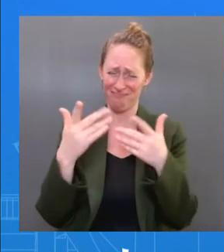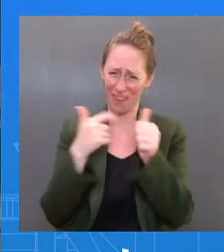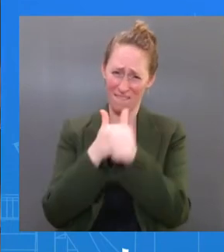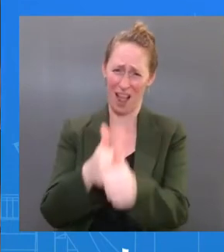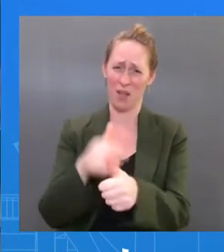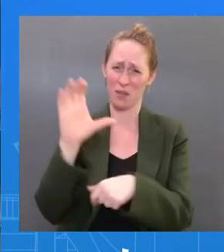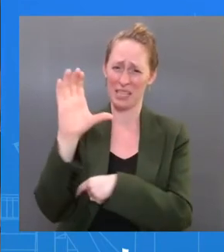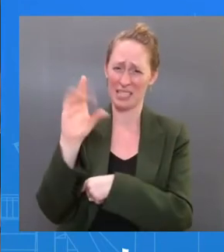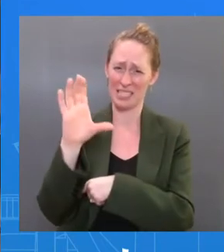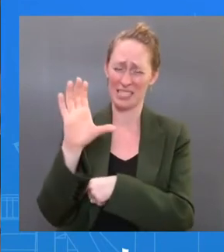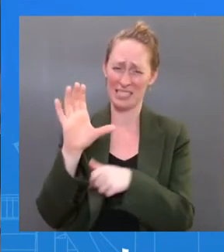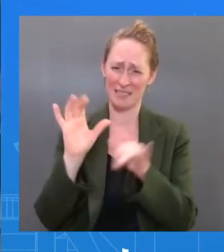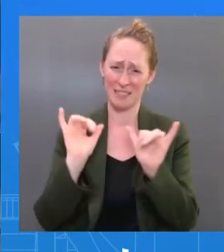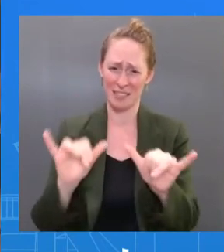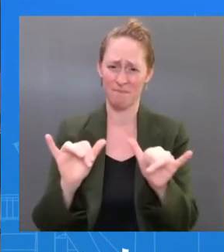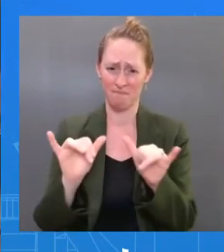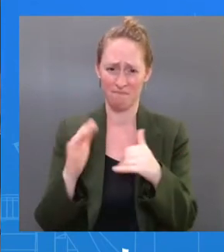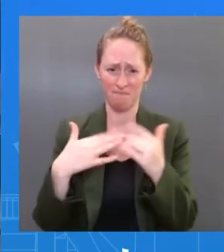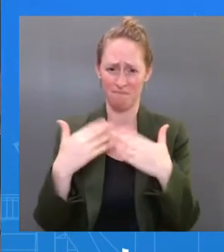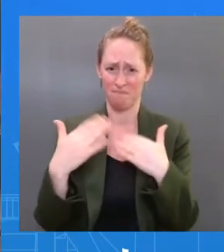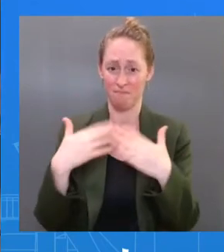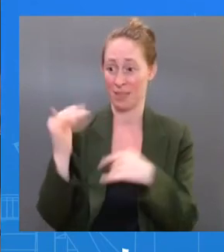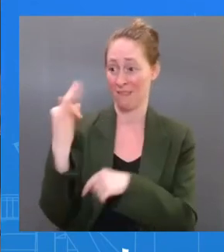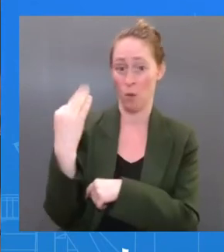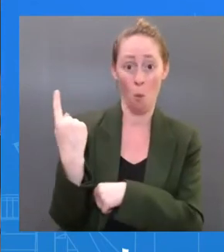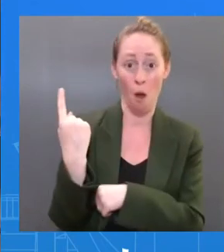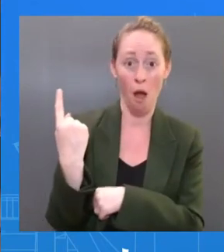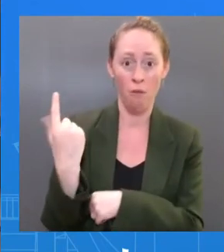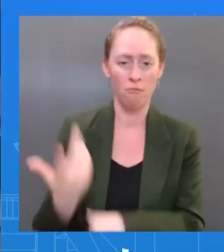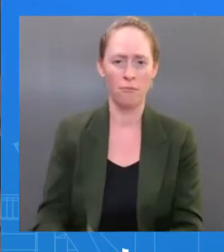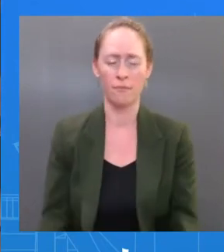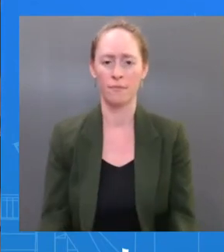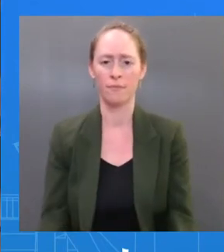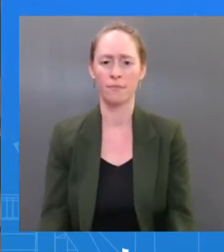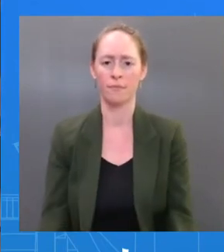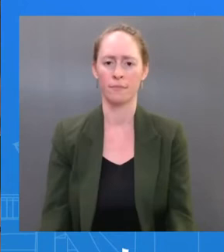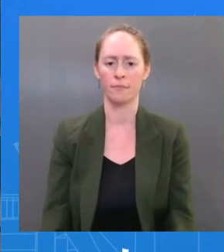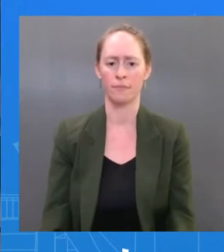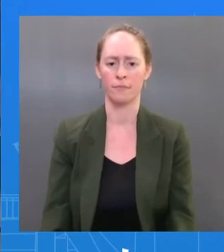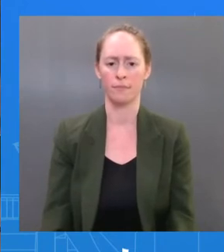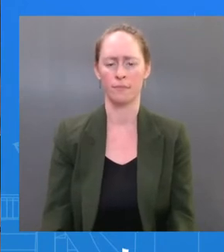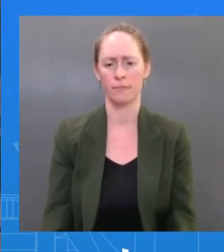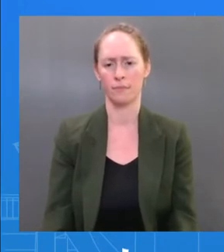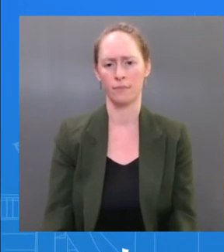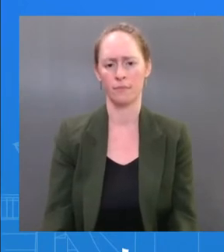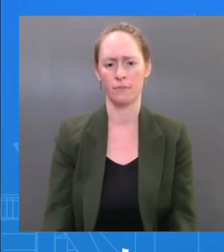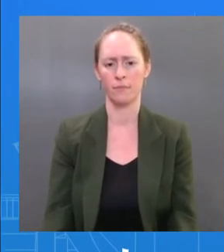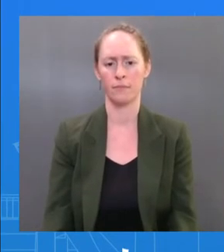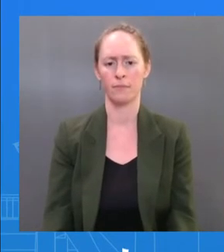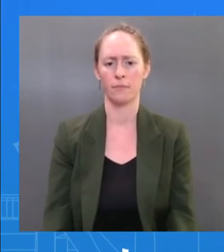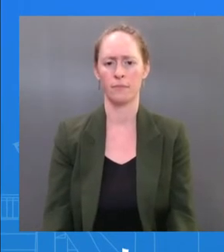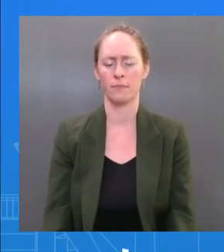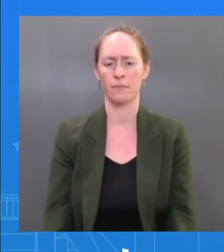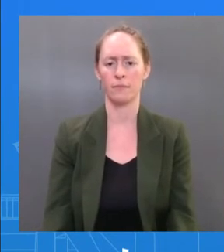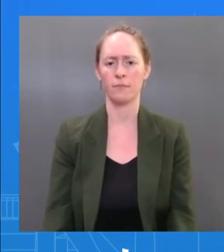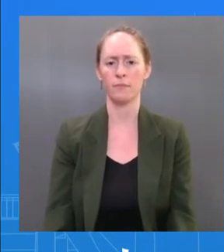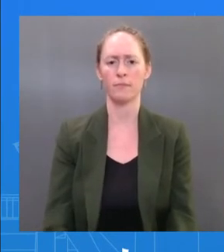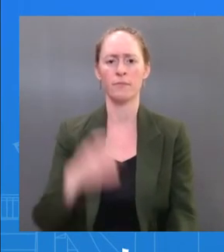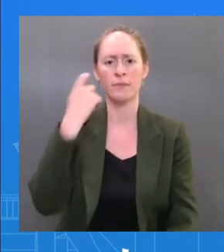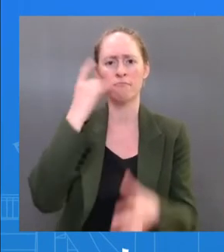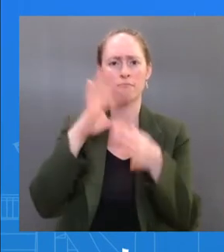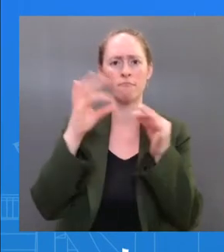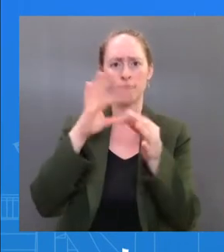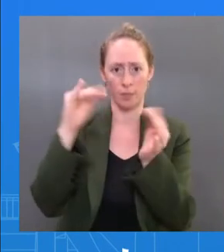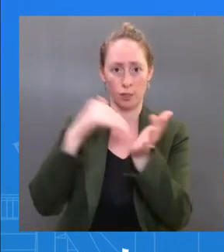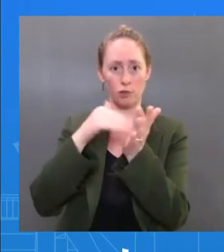updates from Dr. O'Connor. Will that be statements every That'll be statements. It'll be daily statements from — The